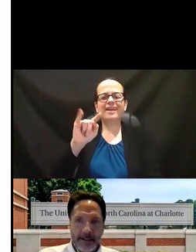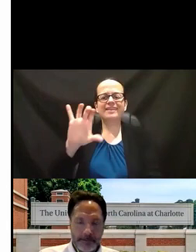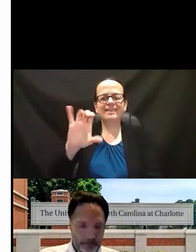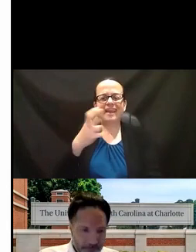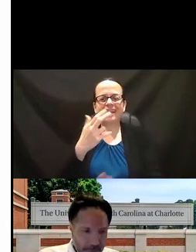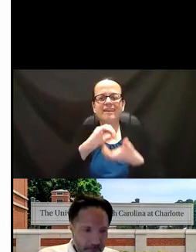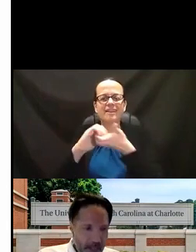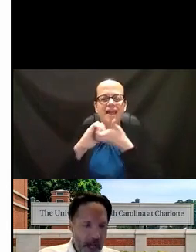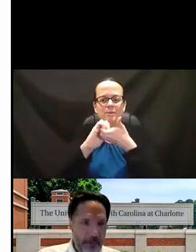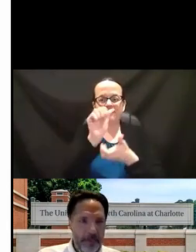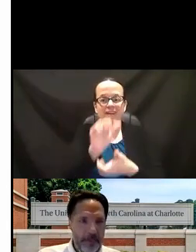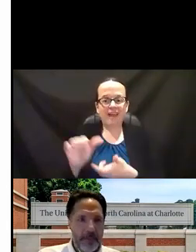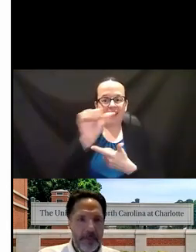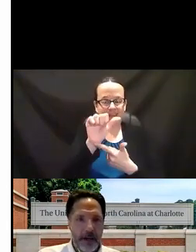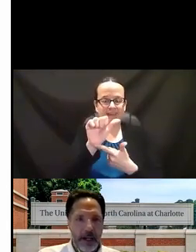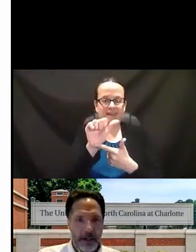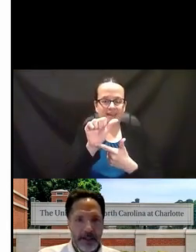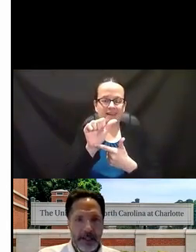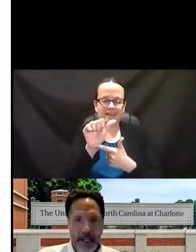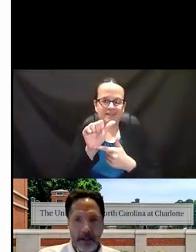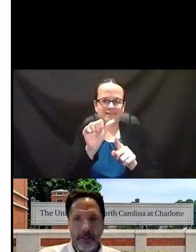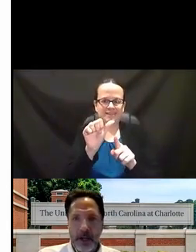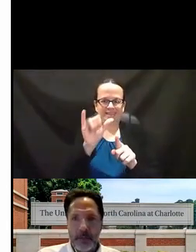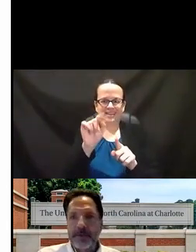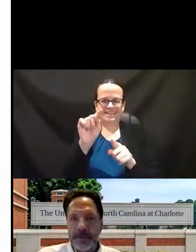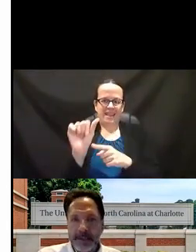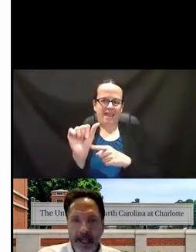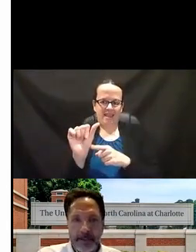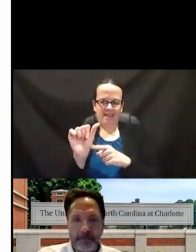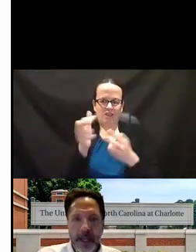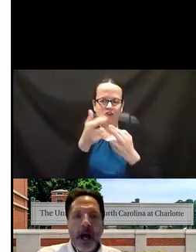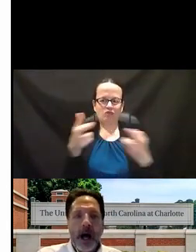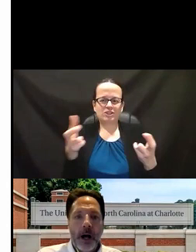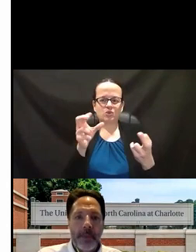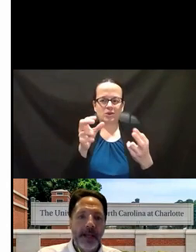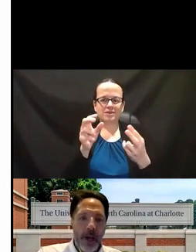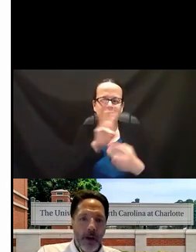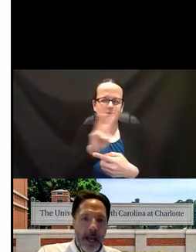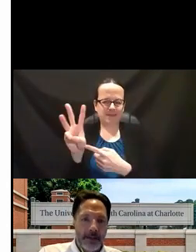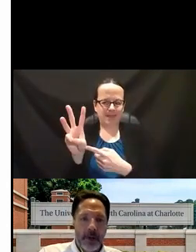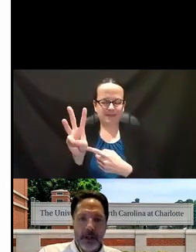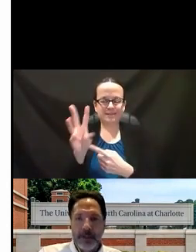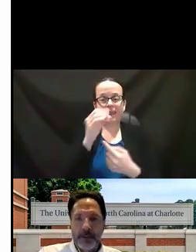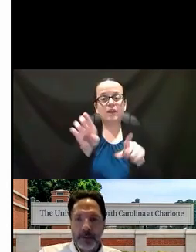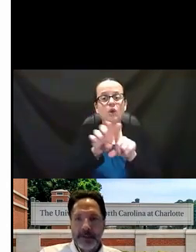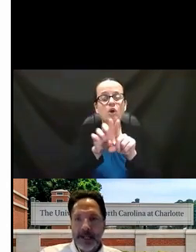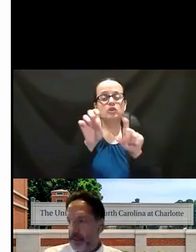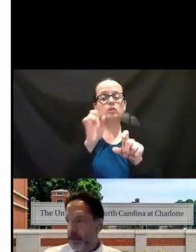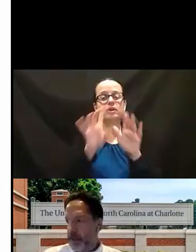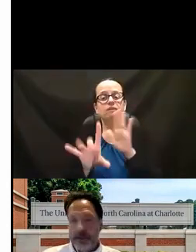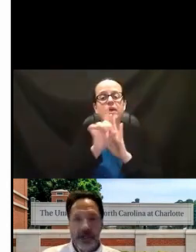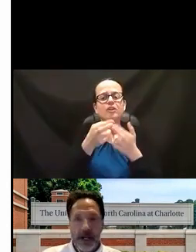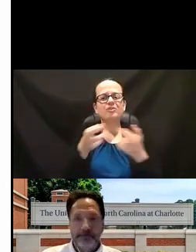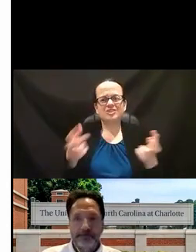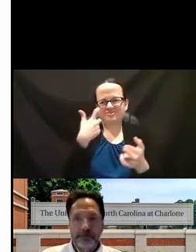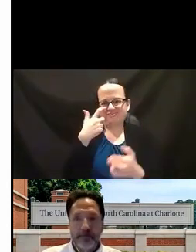at our TA resources site, as well as one of the resources that Linda